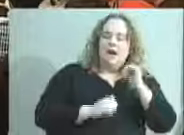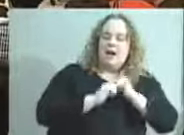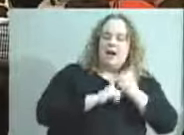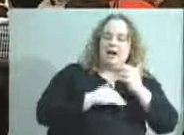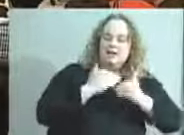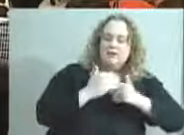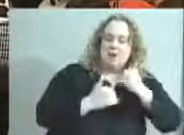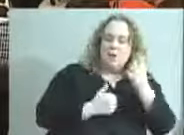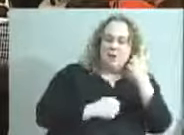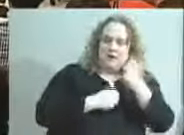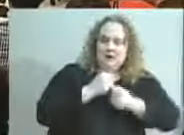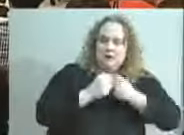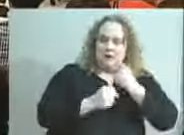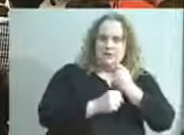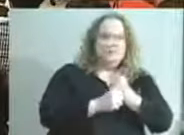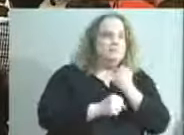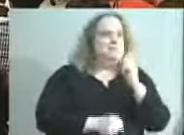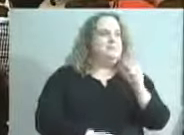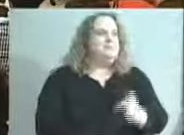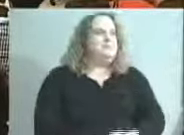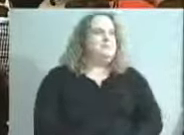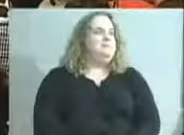sure. So, okay.